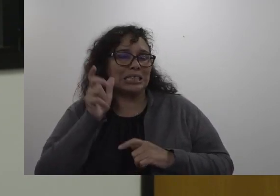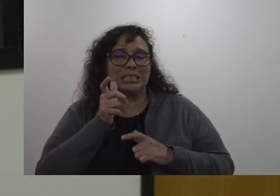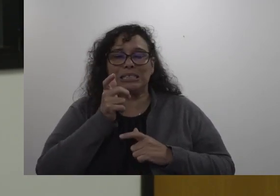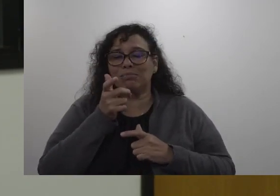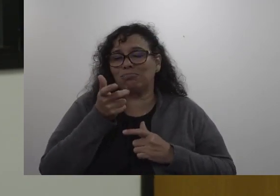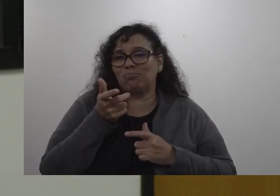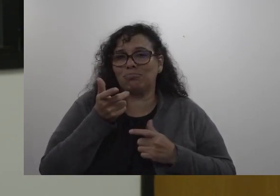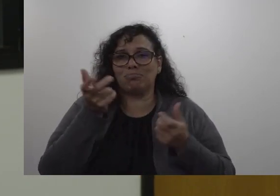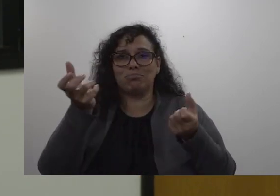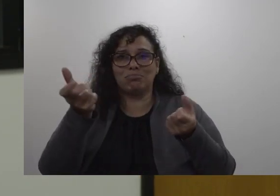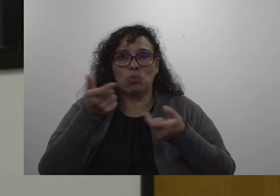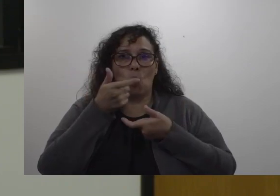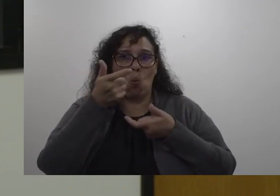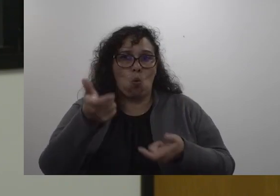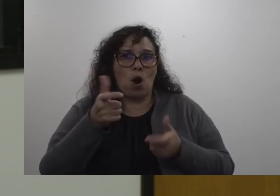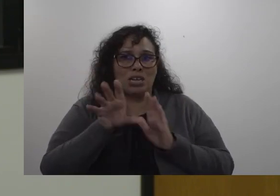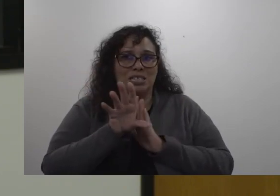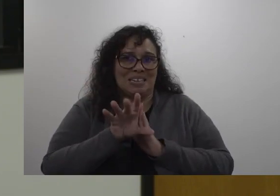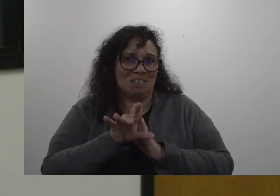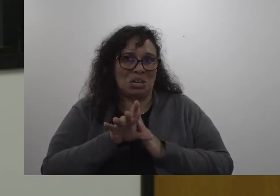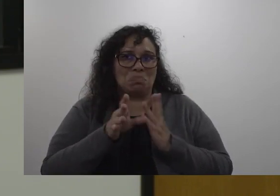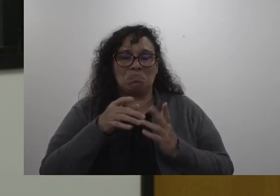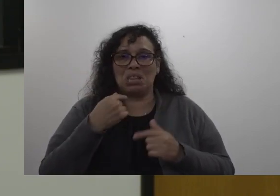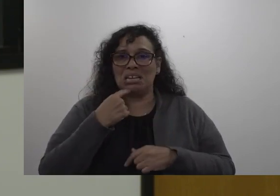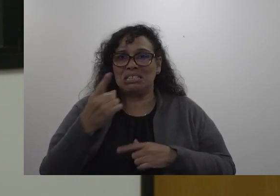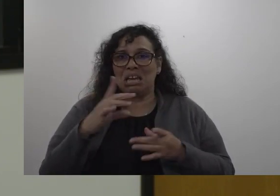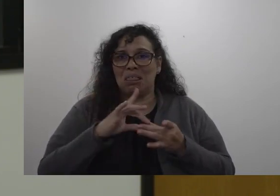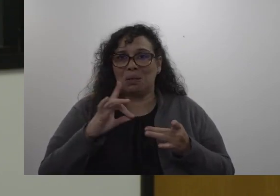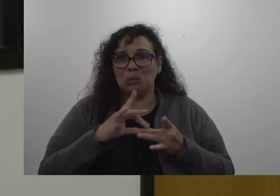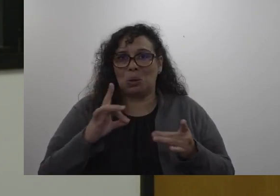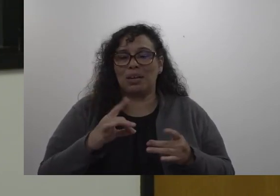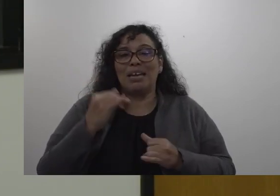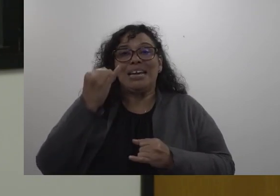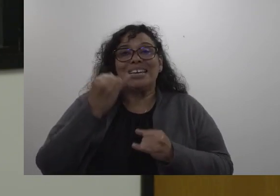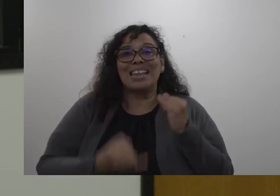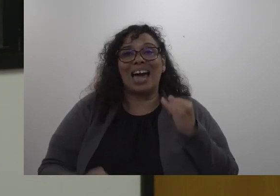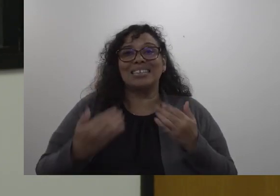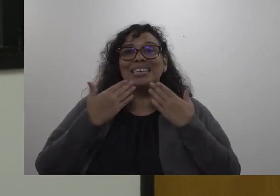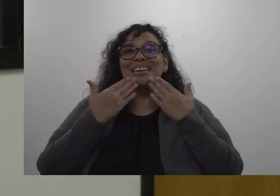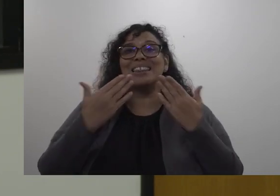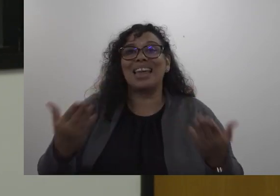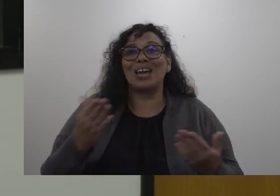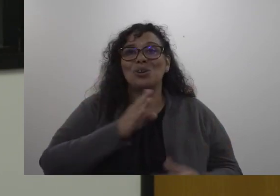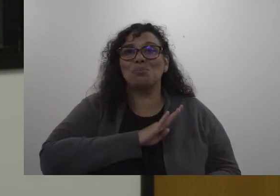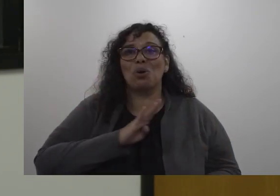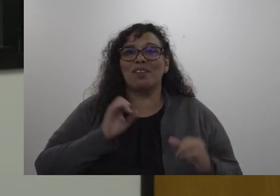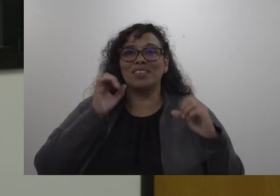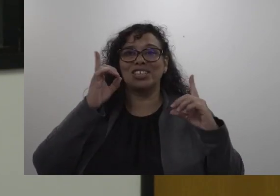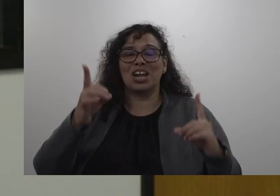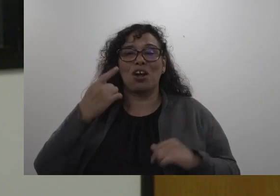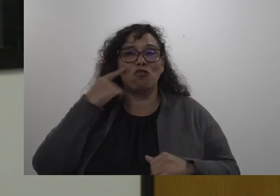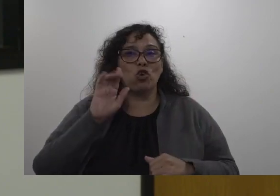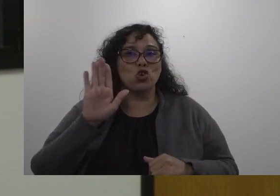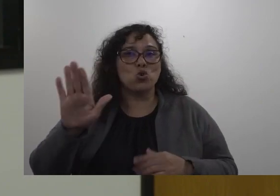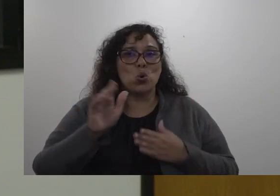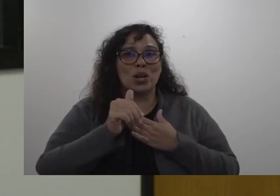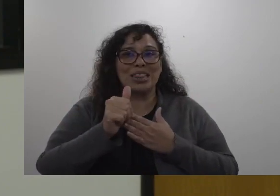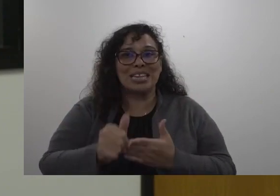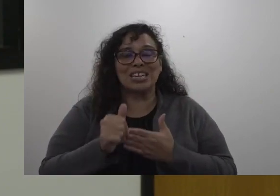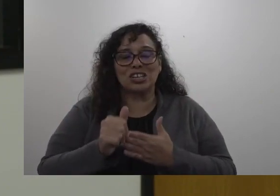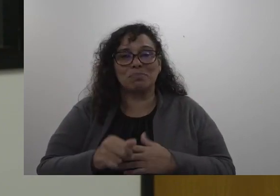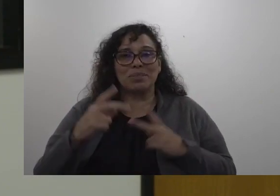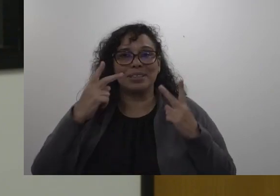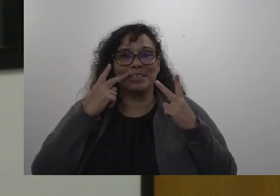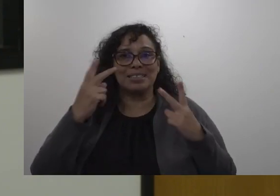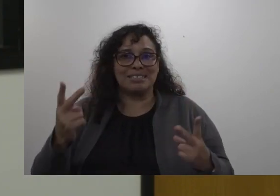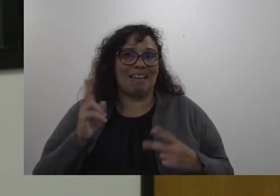of the segments of the board workshop so and I guess lastly thank you Board of Education for your leadership for seeing us